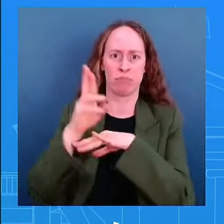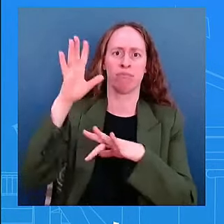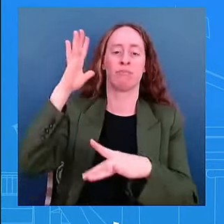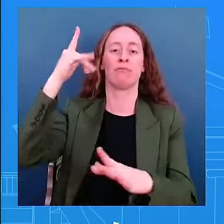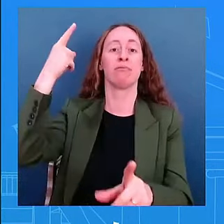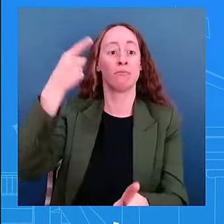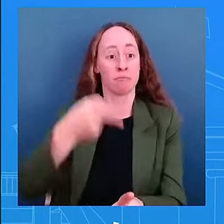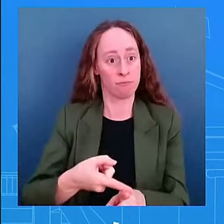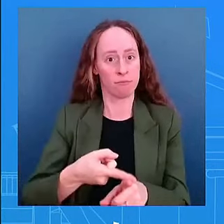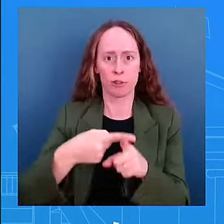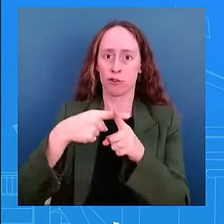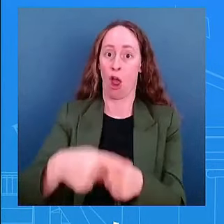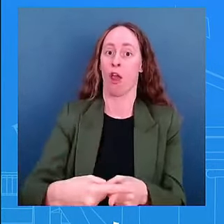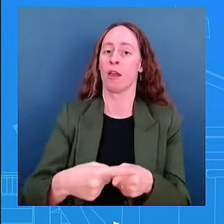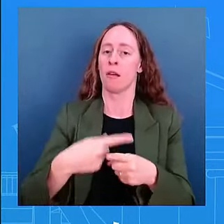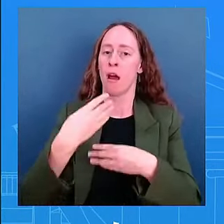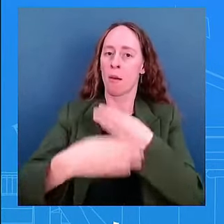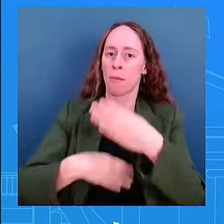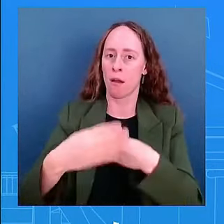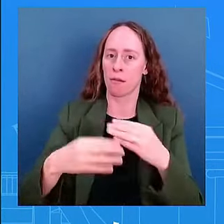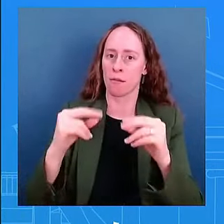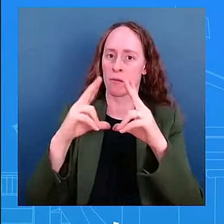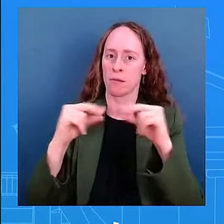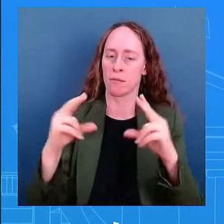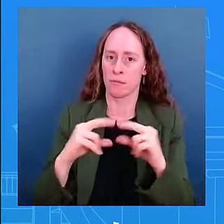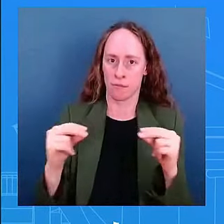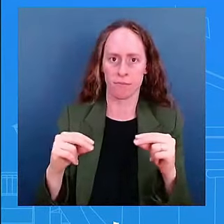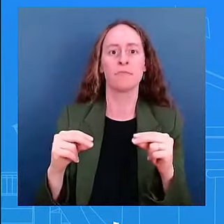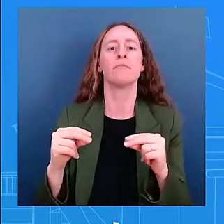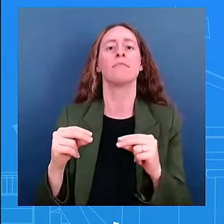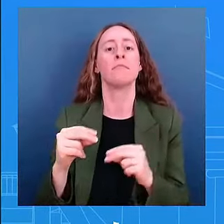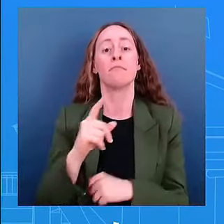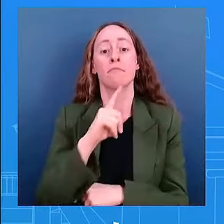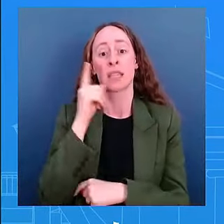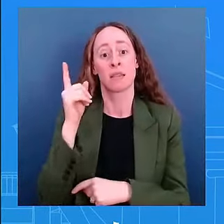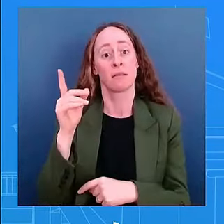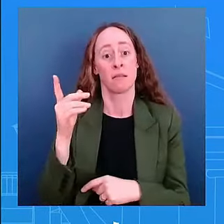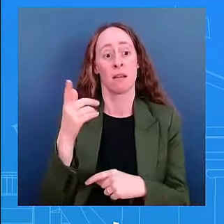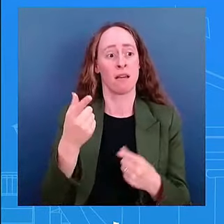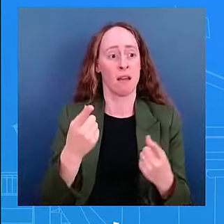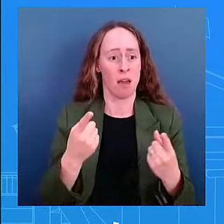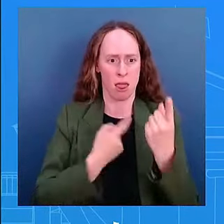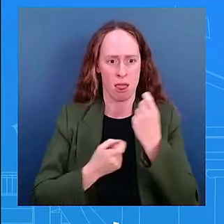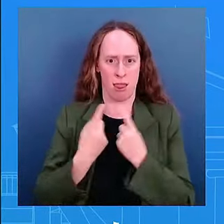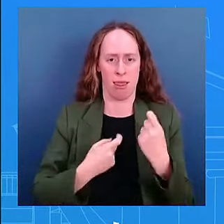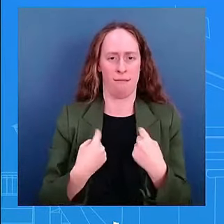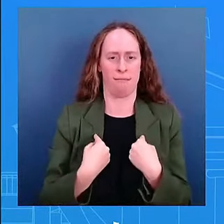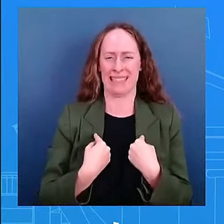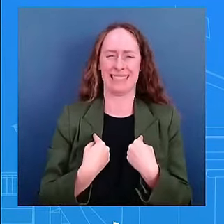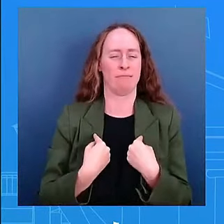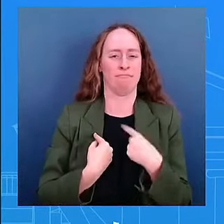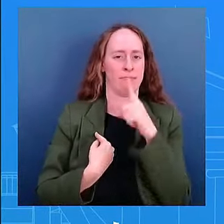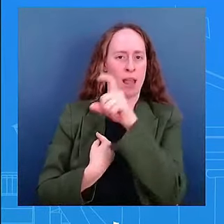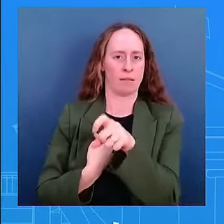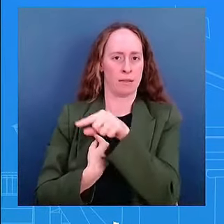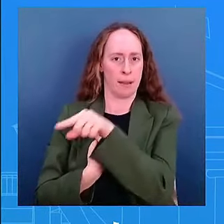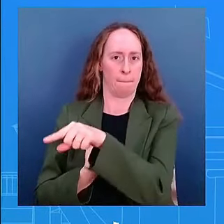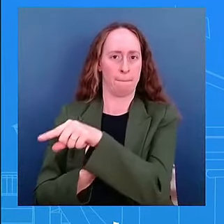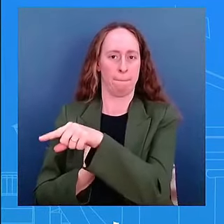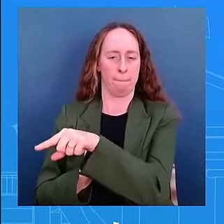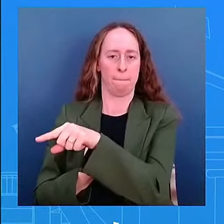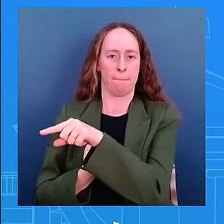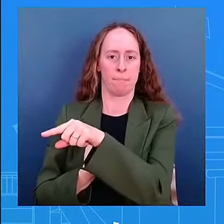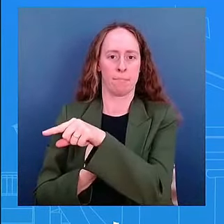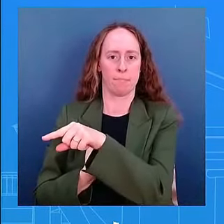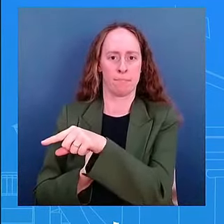for uh their own military operations i do not have an immediate comment as this just happened literally just happened a